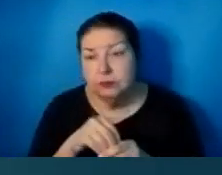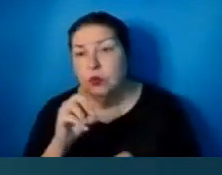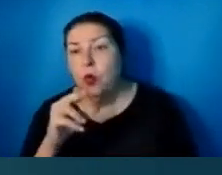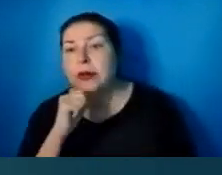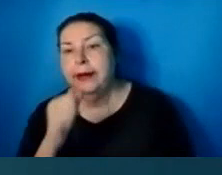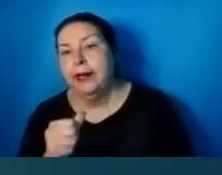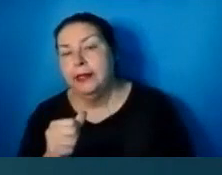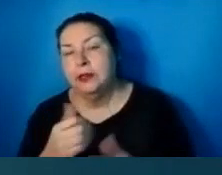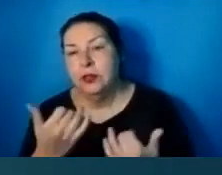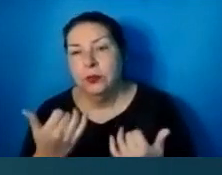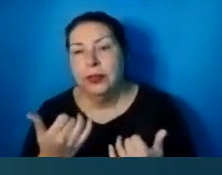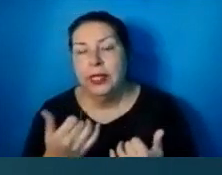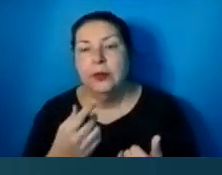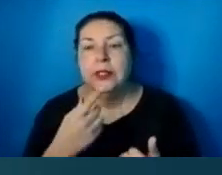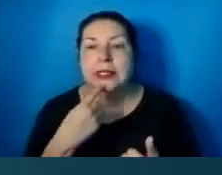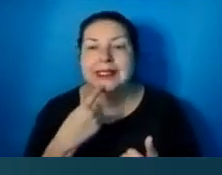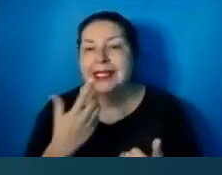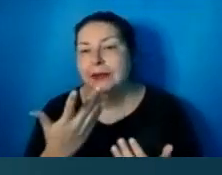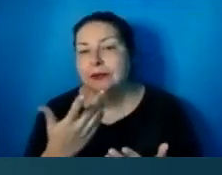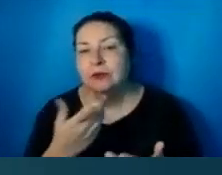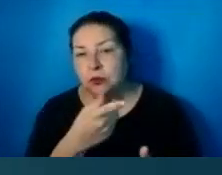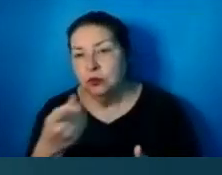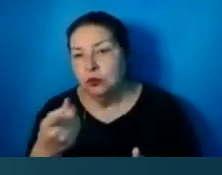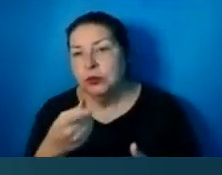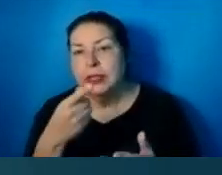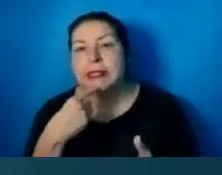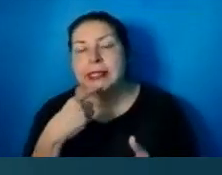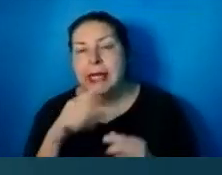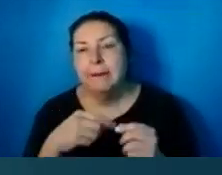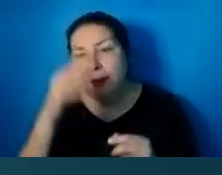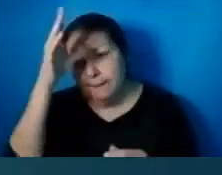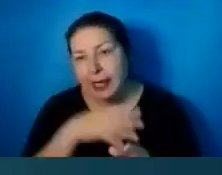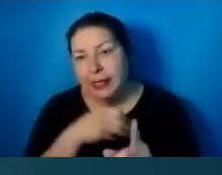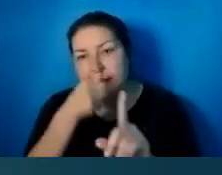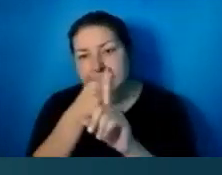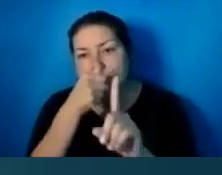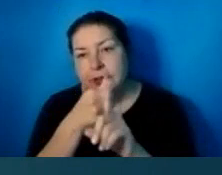to go with what they say about man himself.